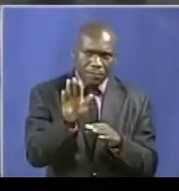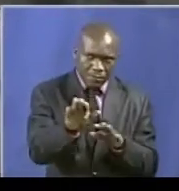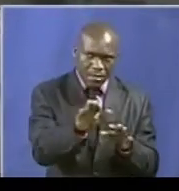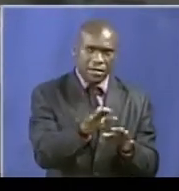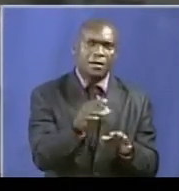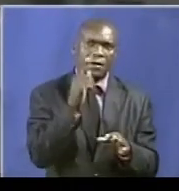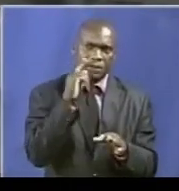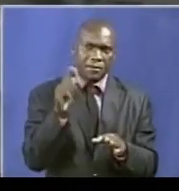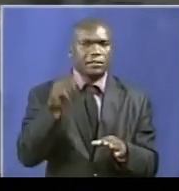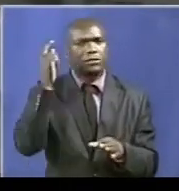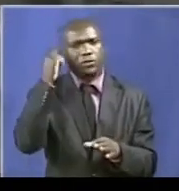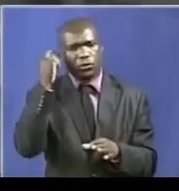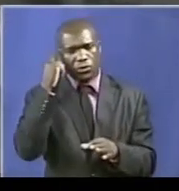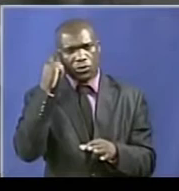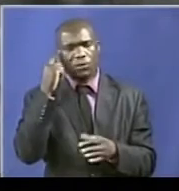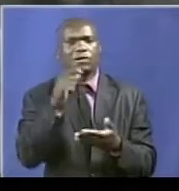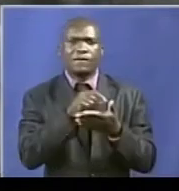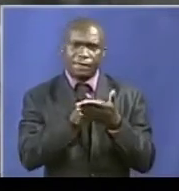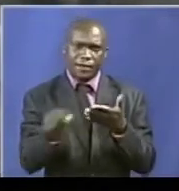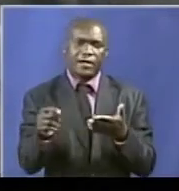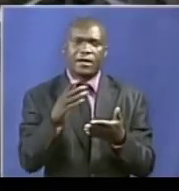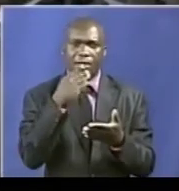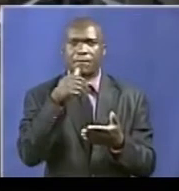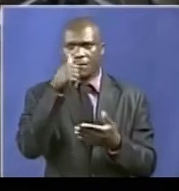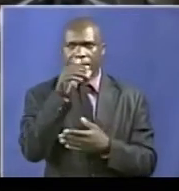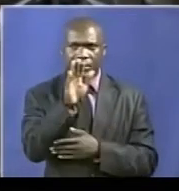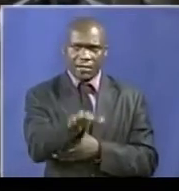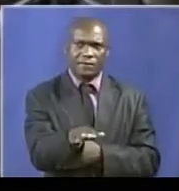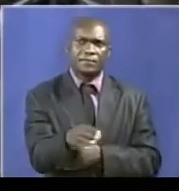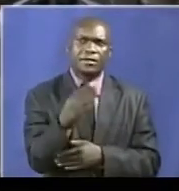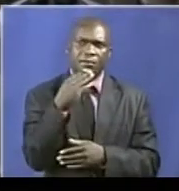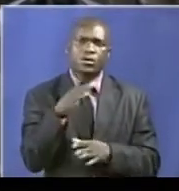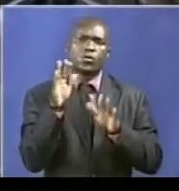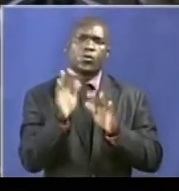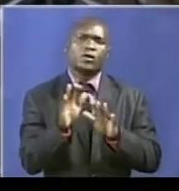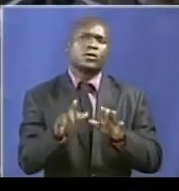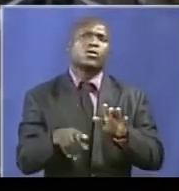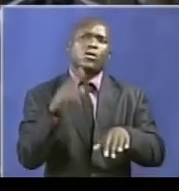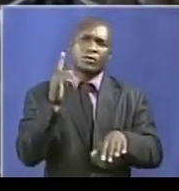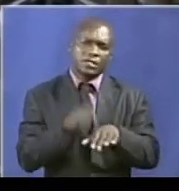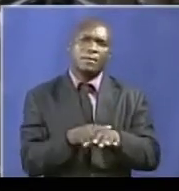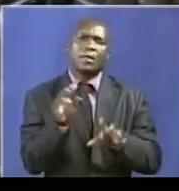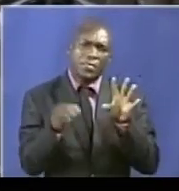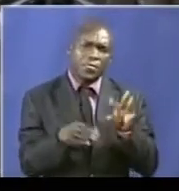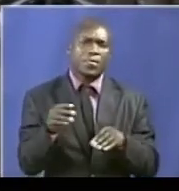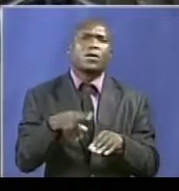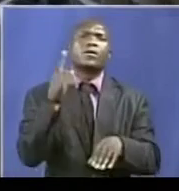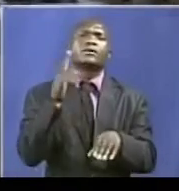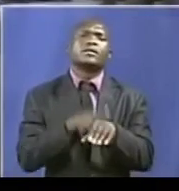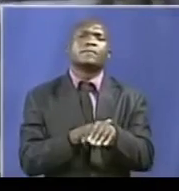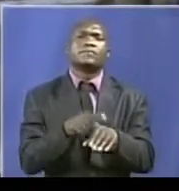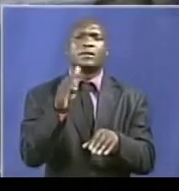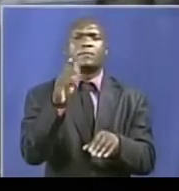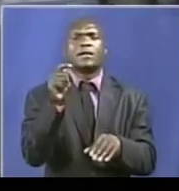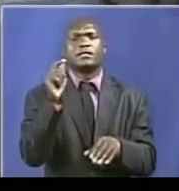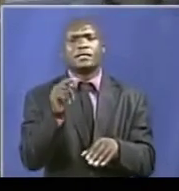It was long overdue, but fine, the president has finally done it.